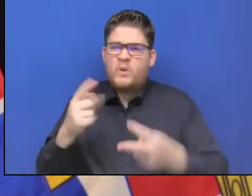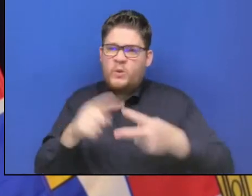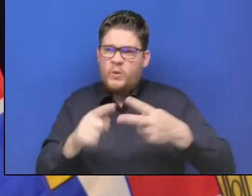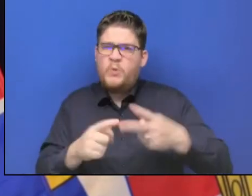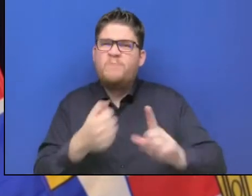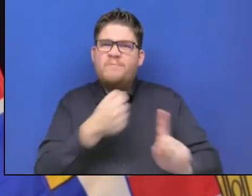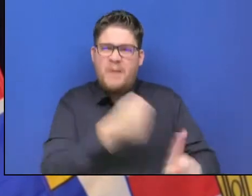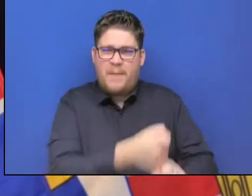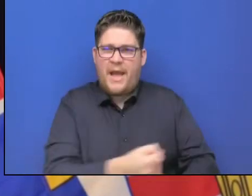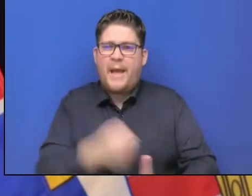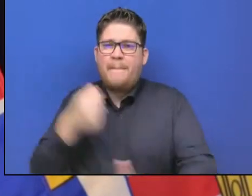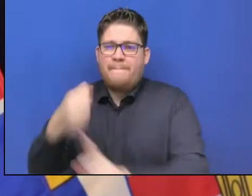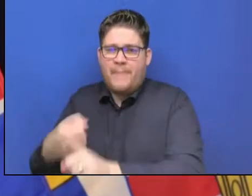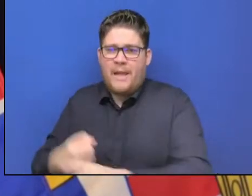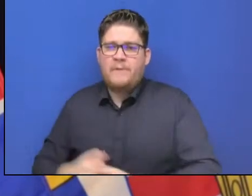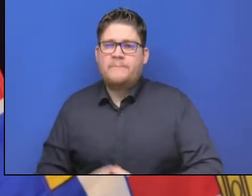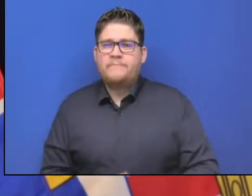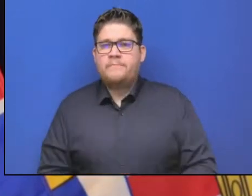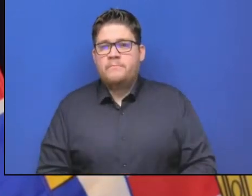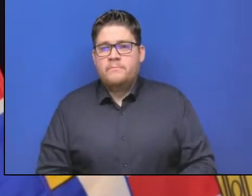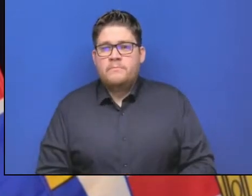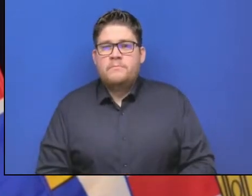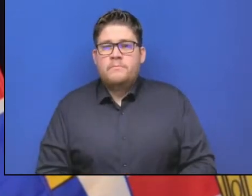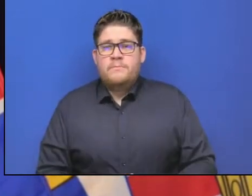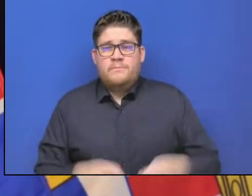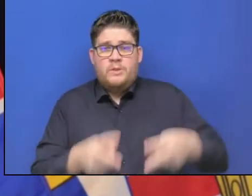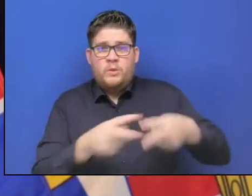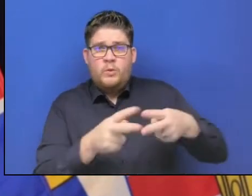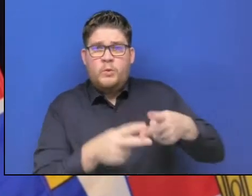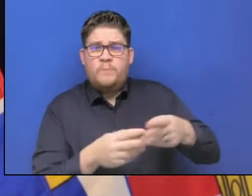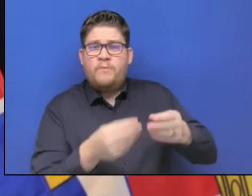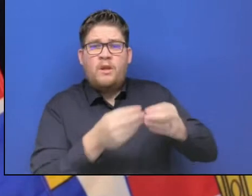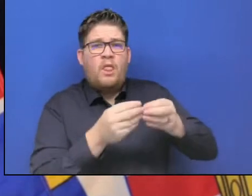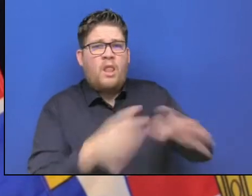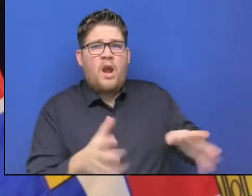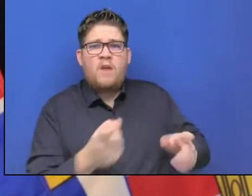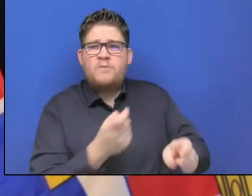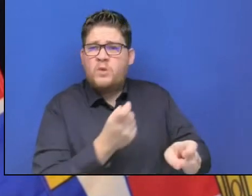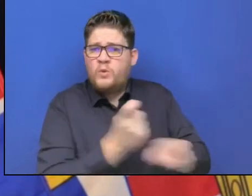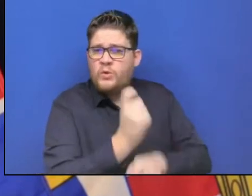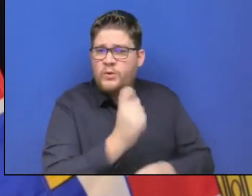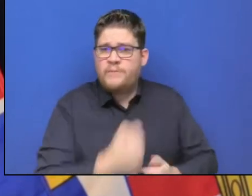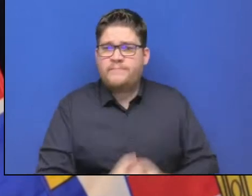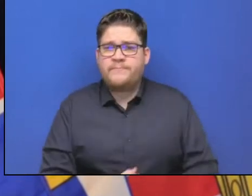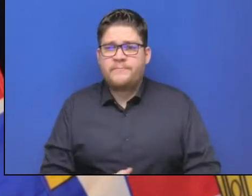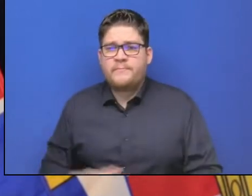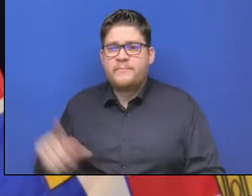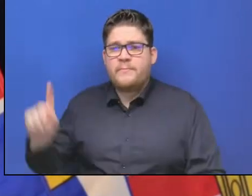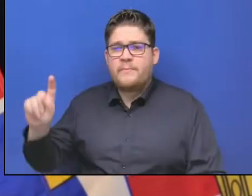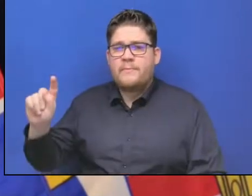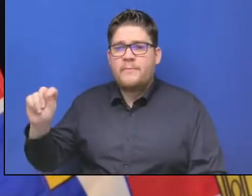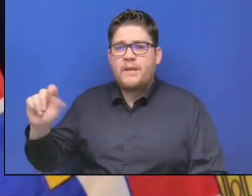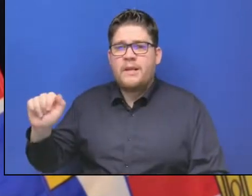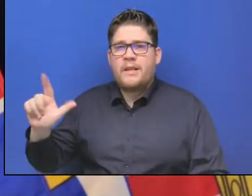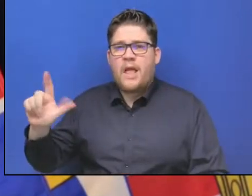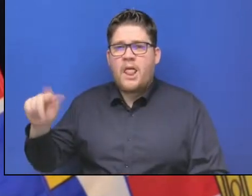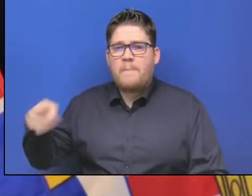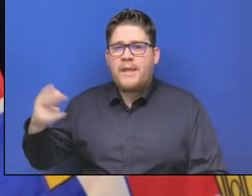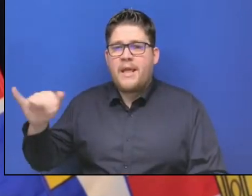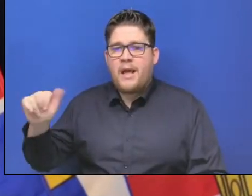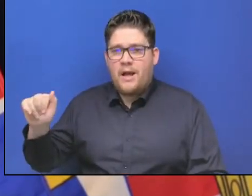presumed lost. These are tilapia and barramundi fish. We also have unfortunately a commercial Chinook